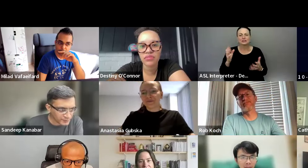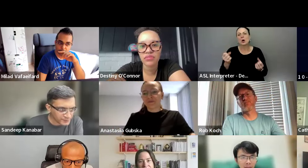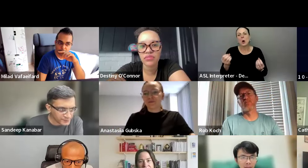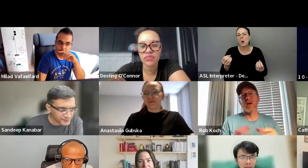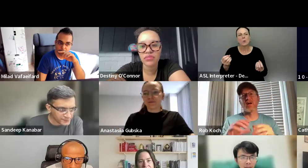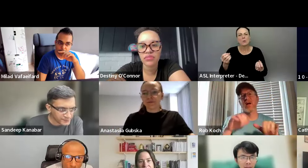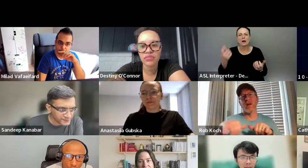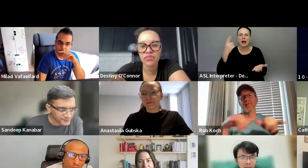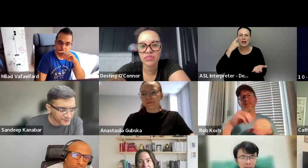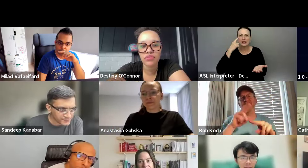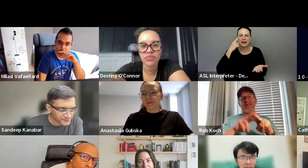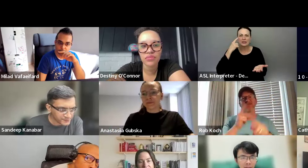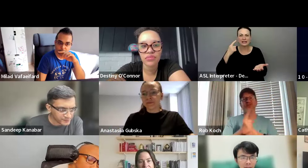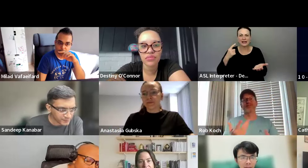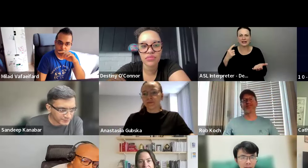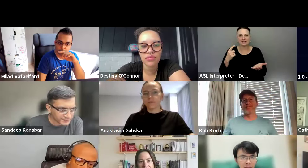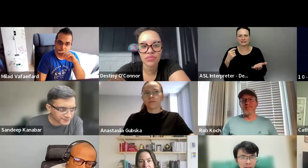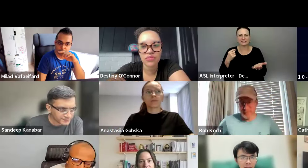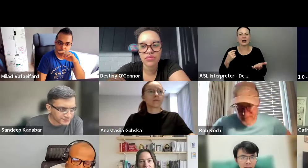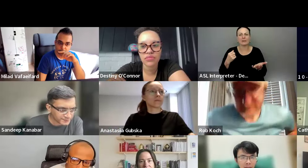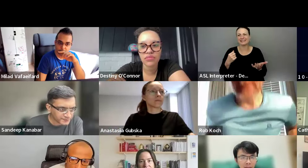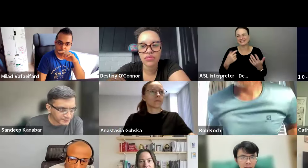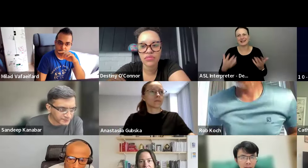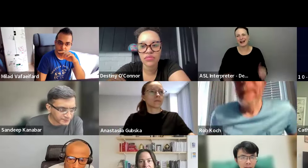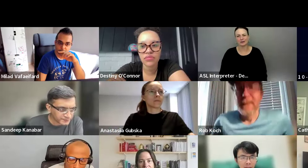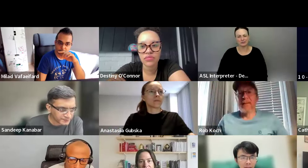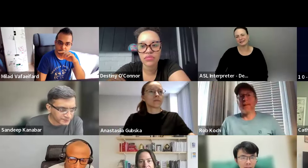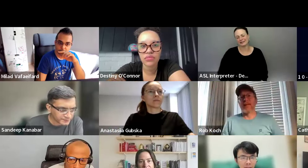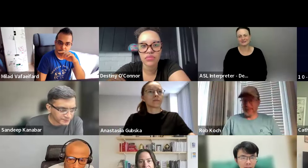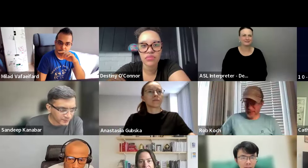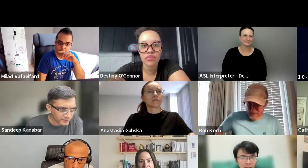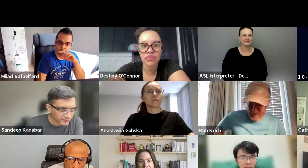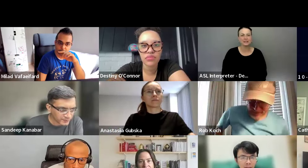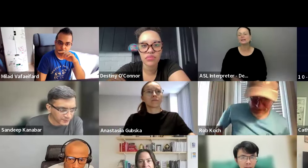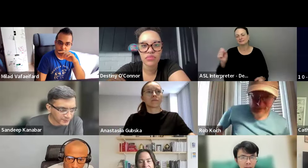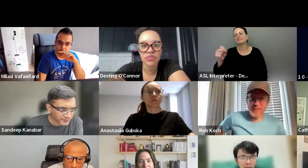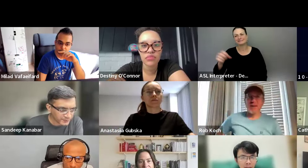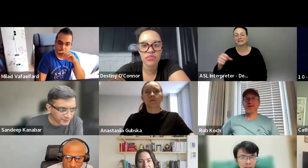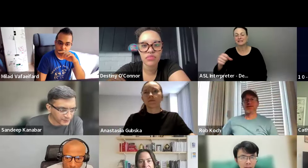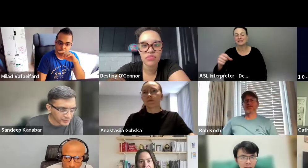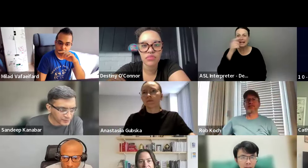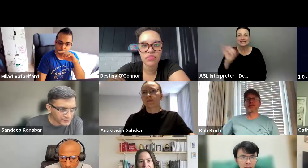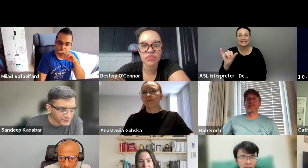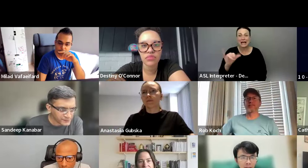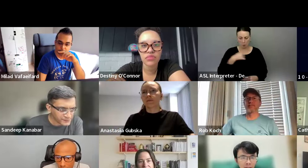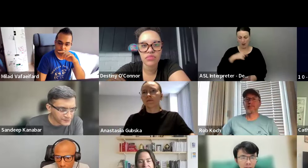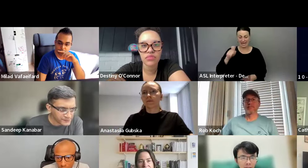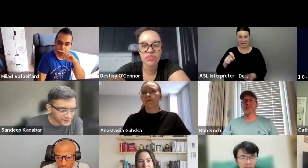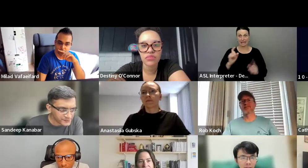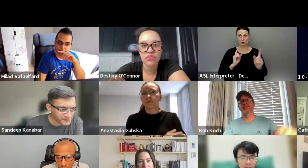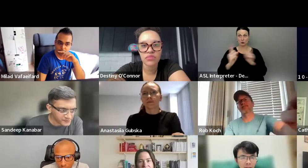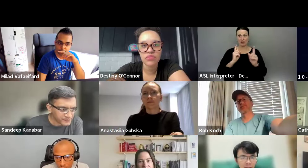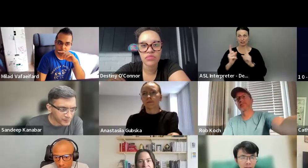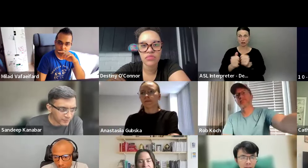so I think, I think it's important to have common in Slack would be, yeah. Cause it's like, we need to have a conversation